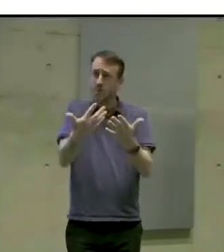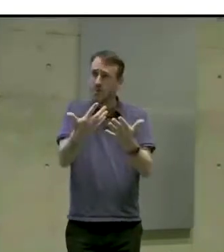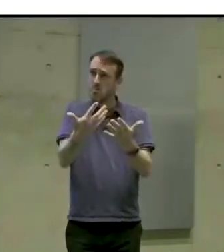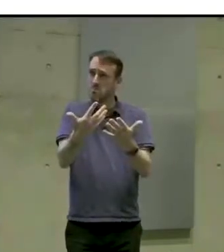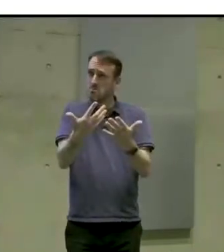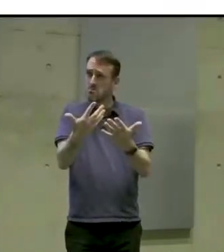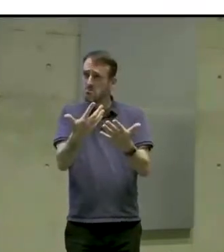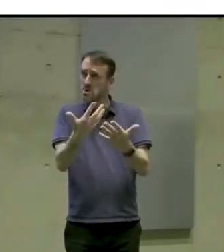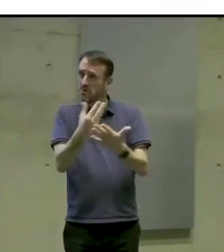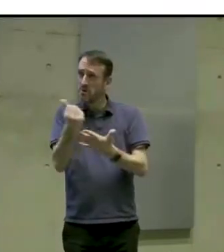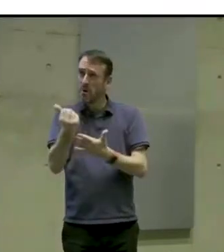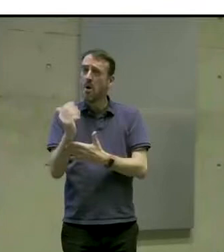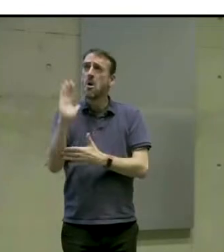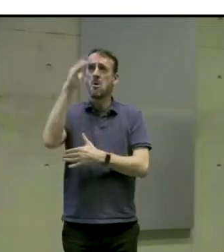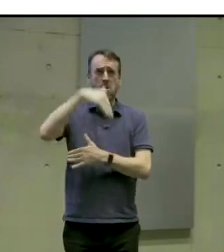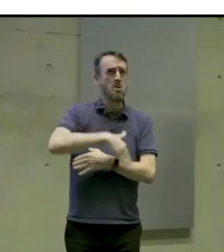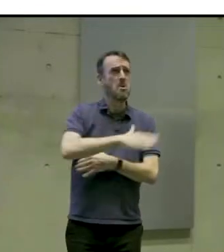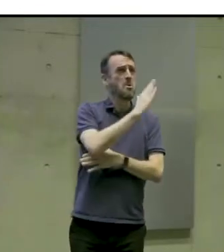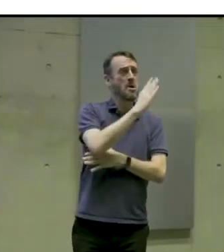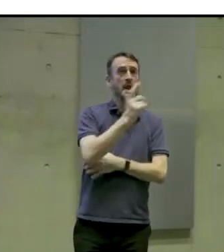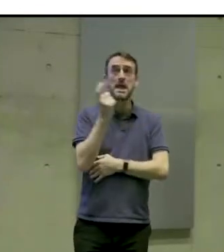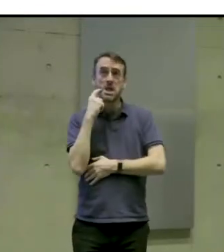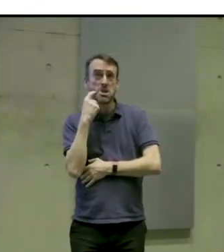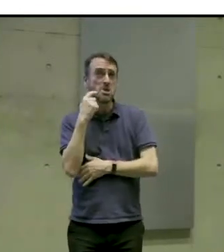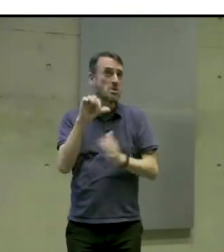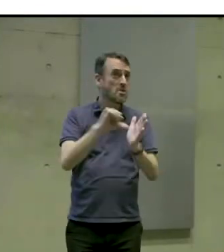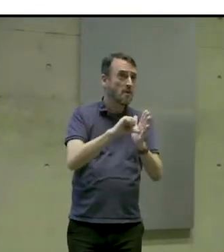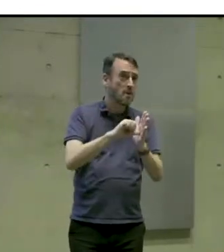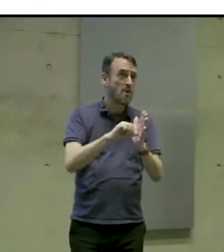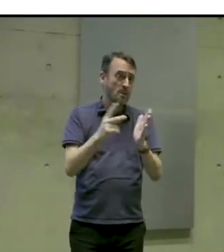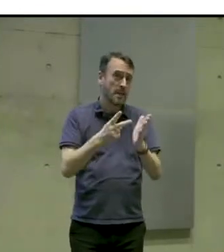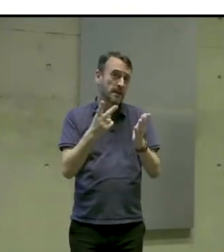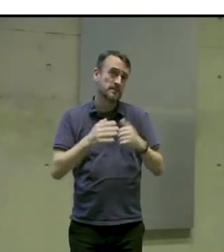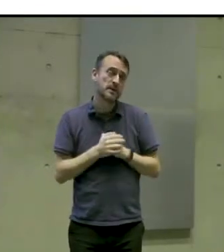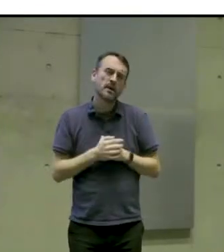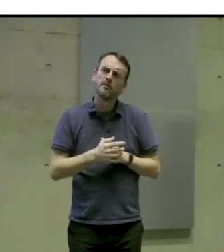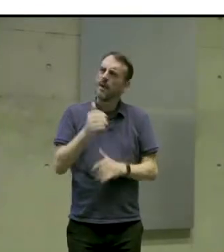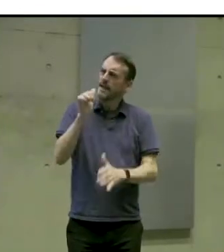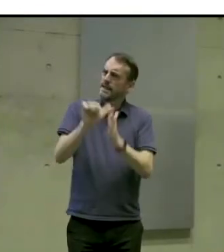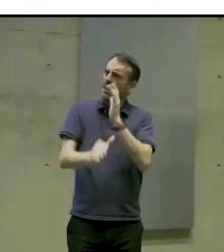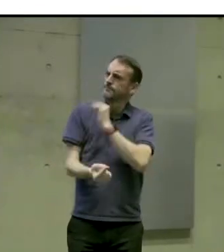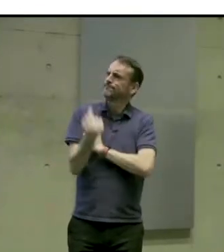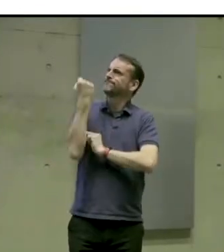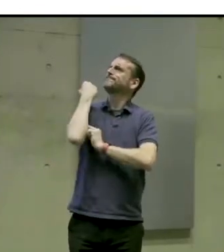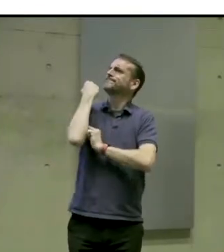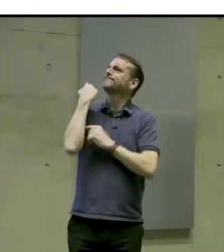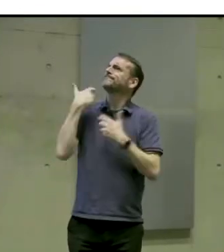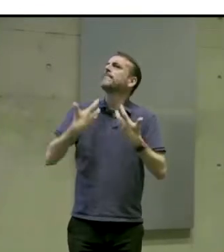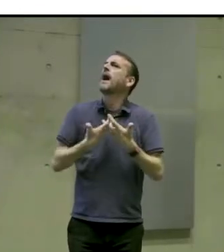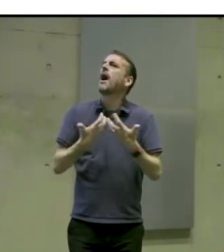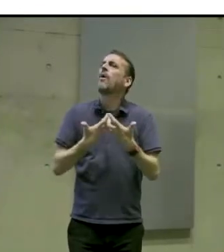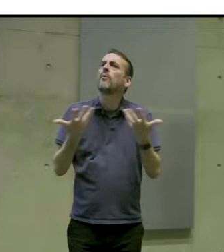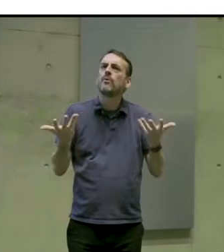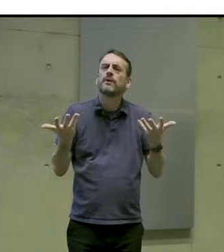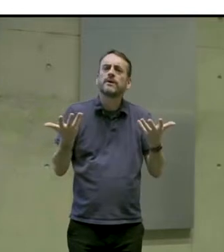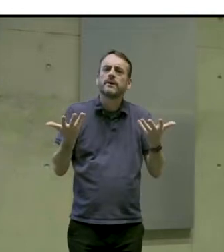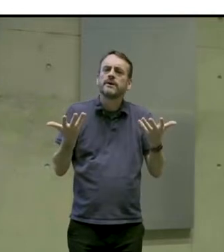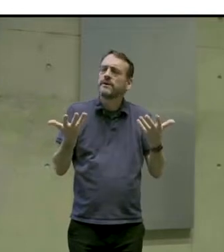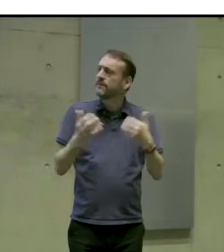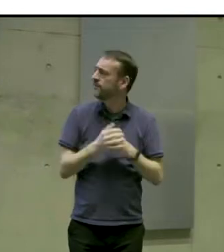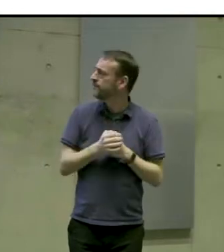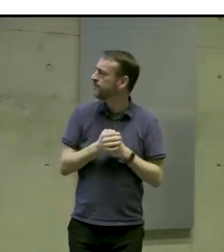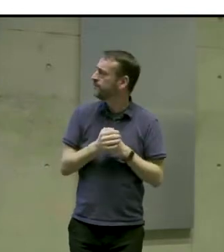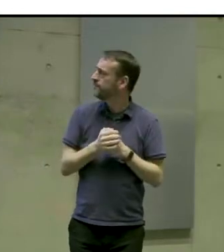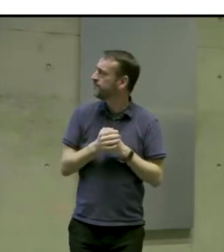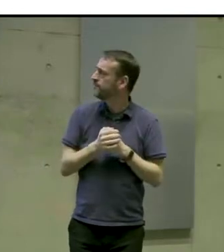so I'm going to share those. We started with the goal of making a point and click game which